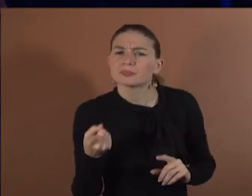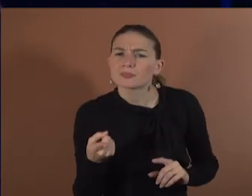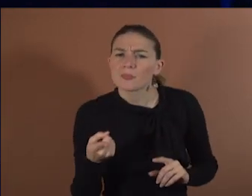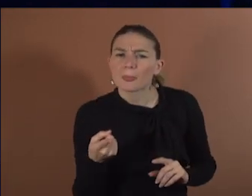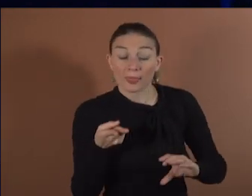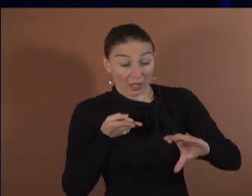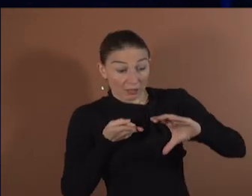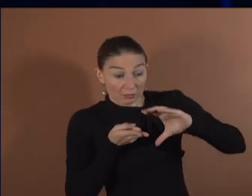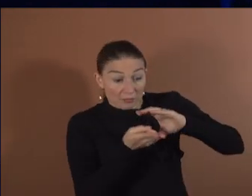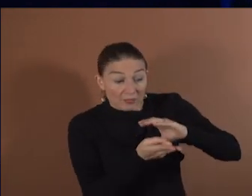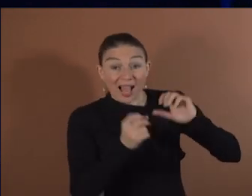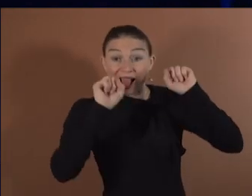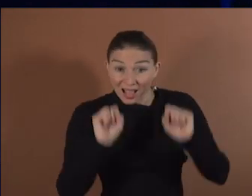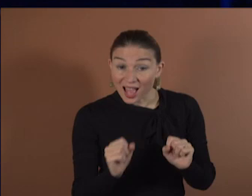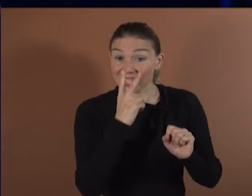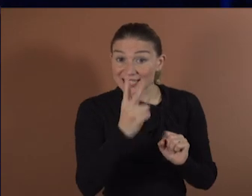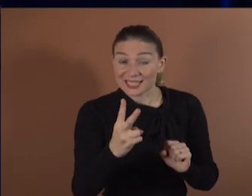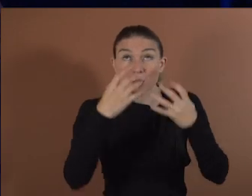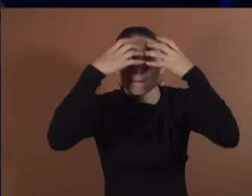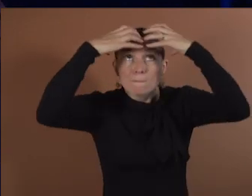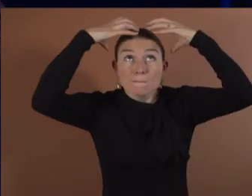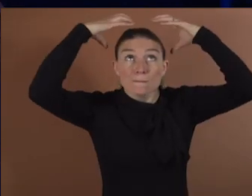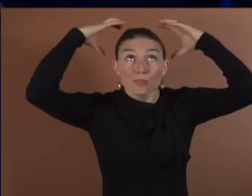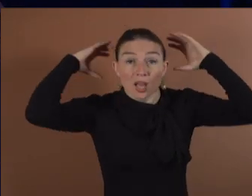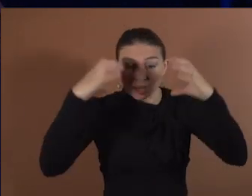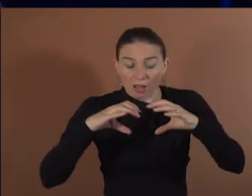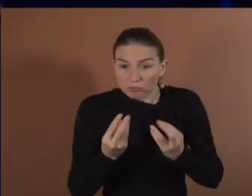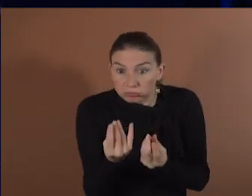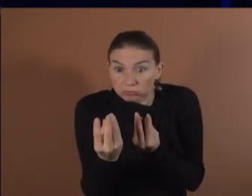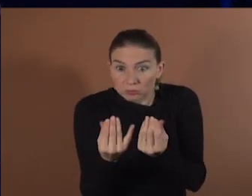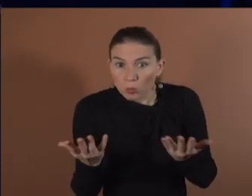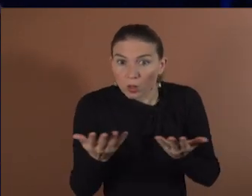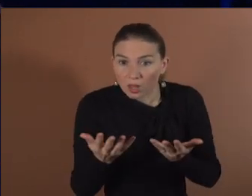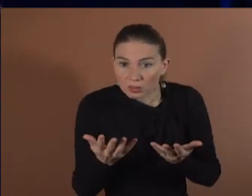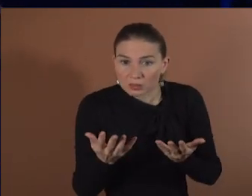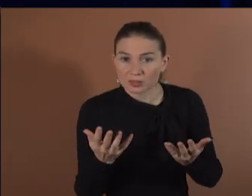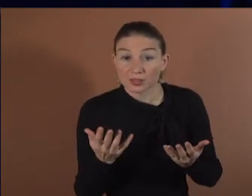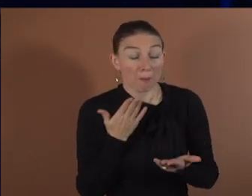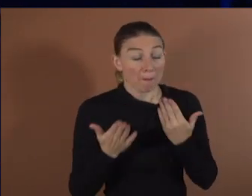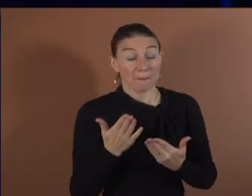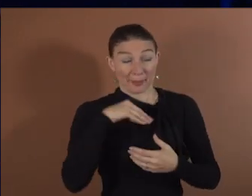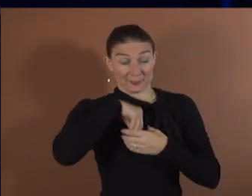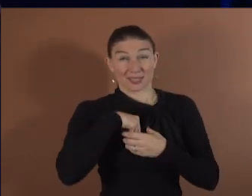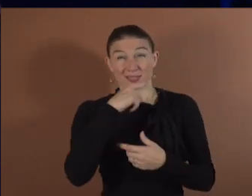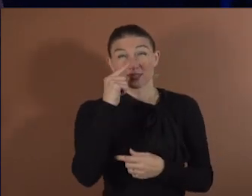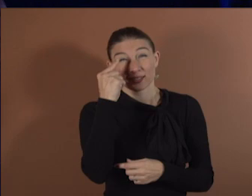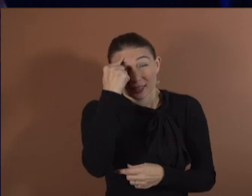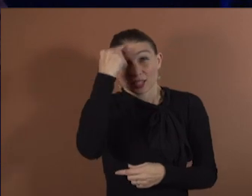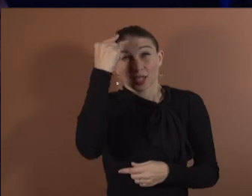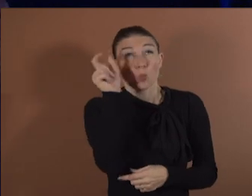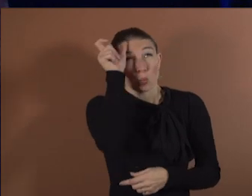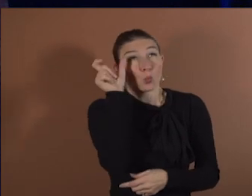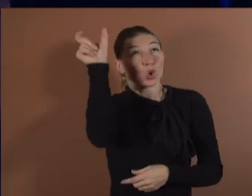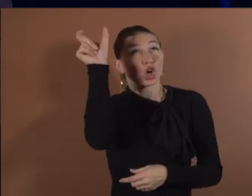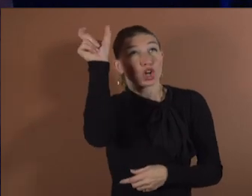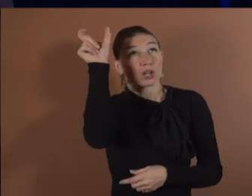So could we not just, if she thinks a word, just read this out from the brain activity, and then she could communicate.